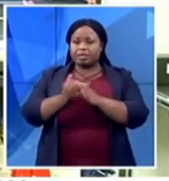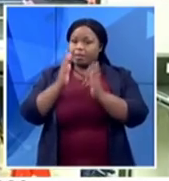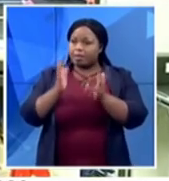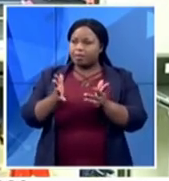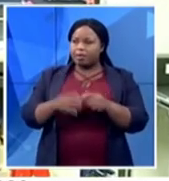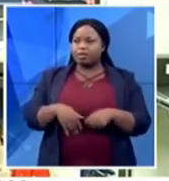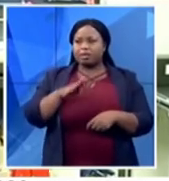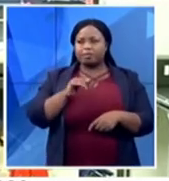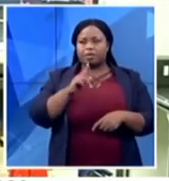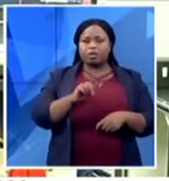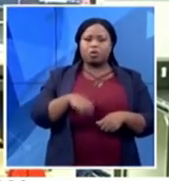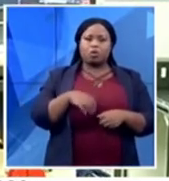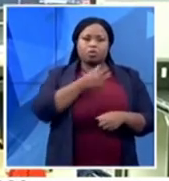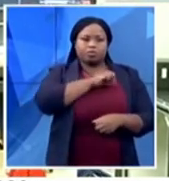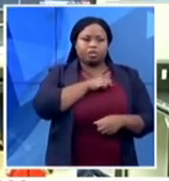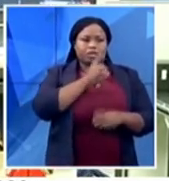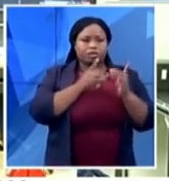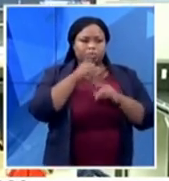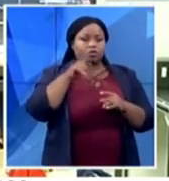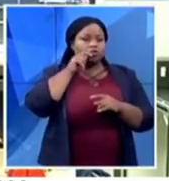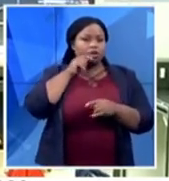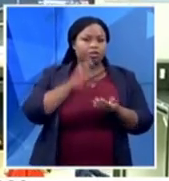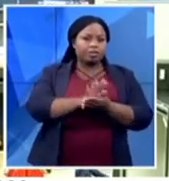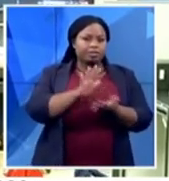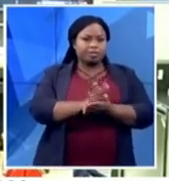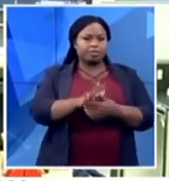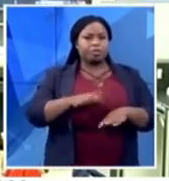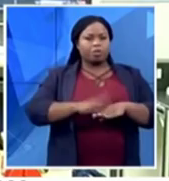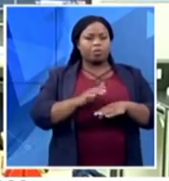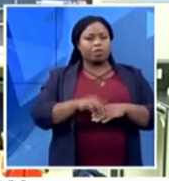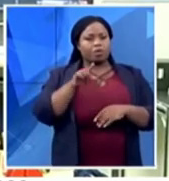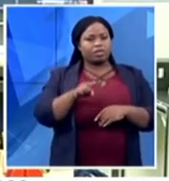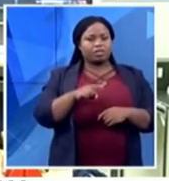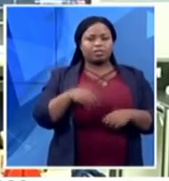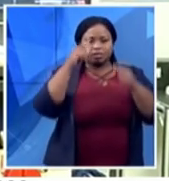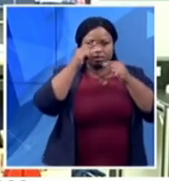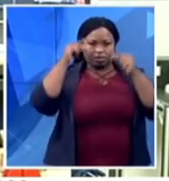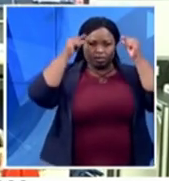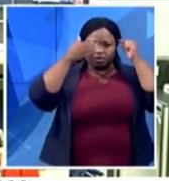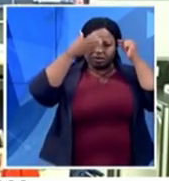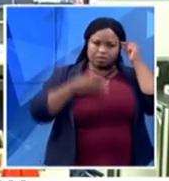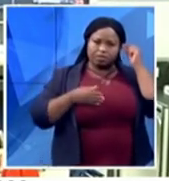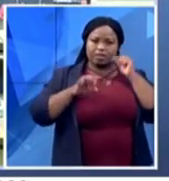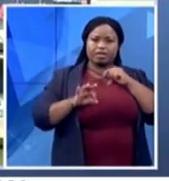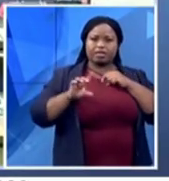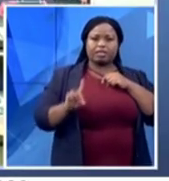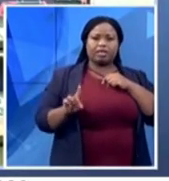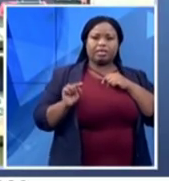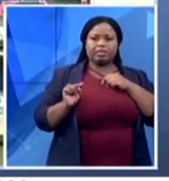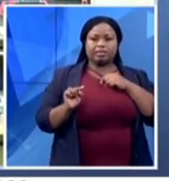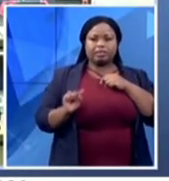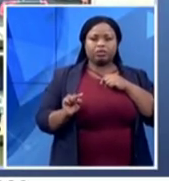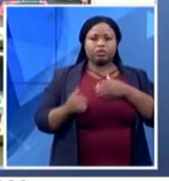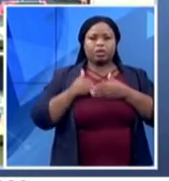as they print out this 3D visor that is shields, official shields for health workers.